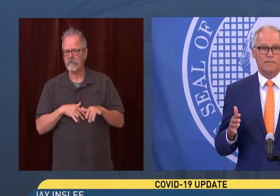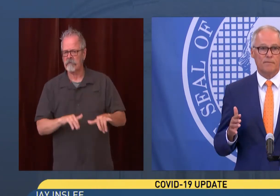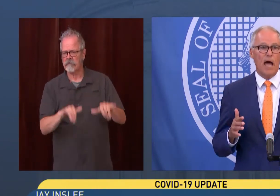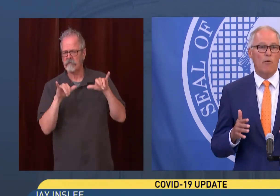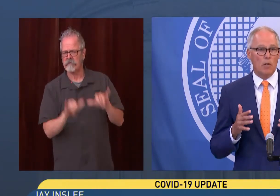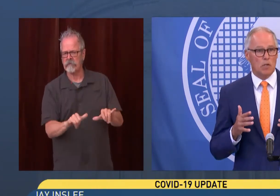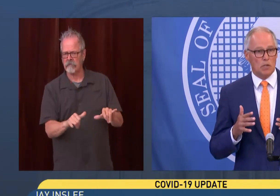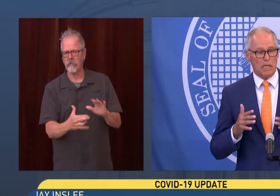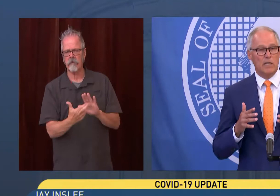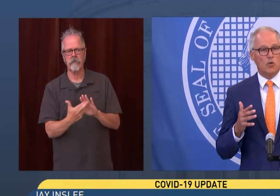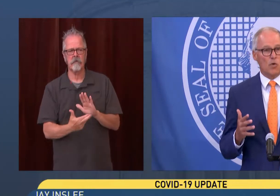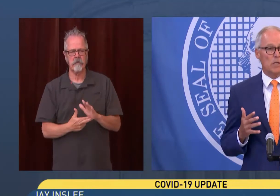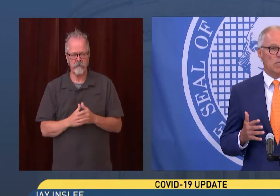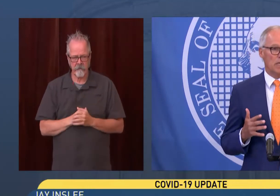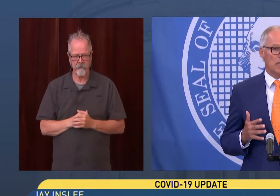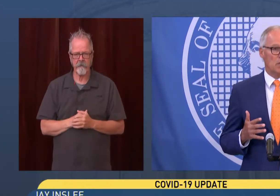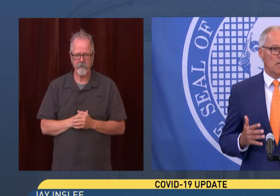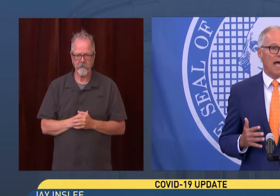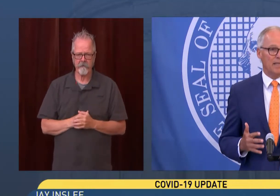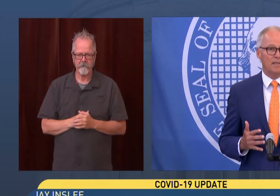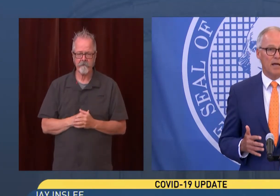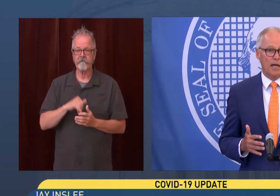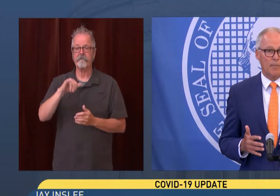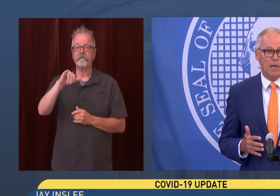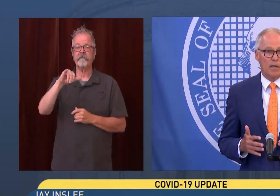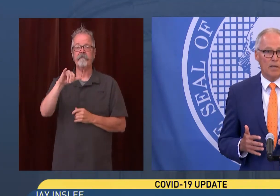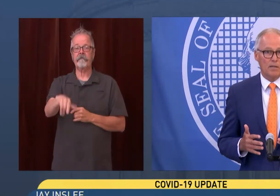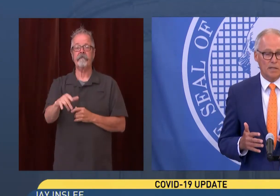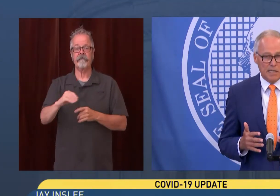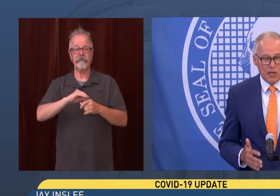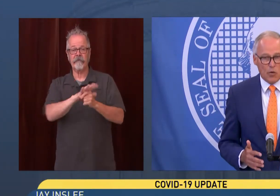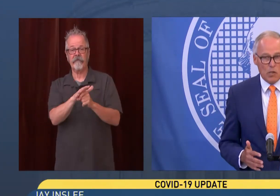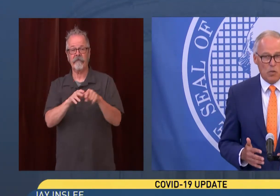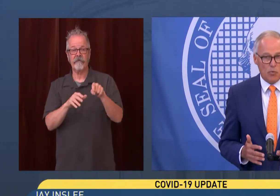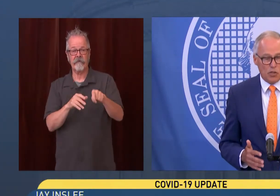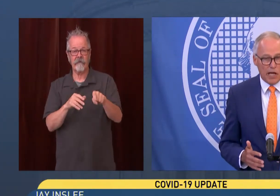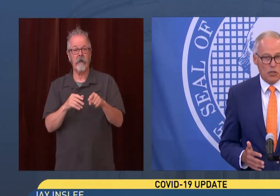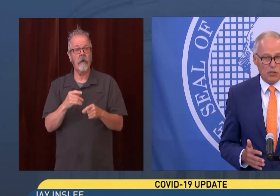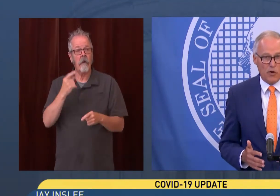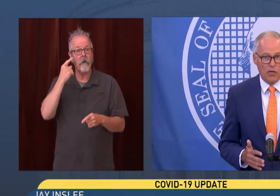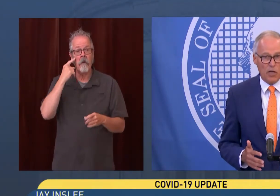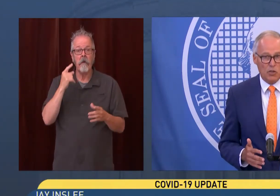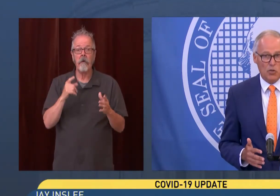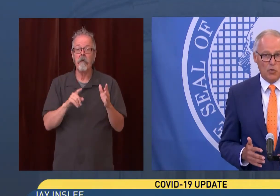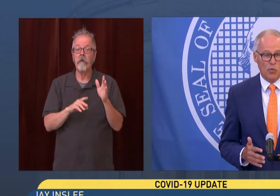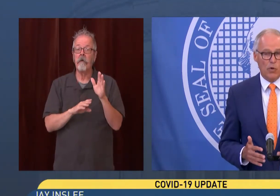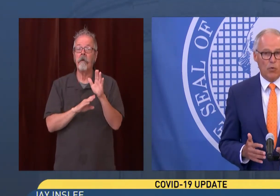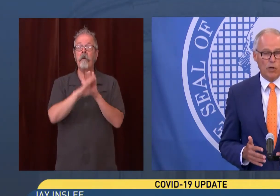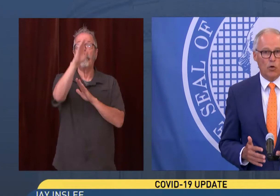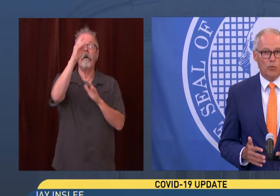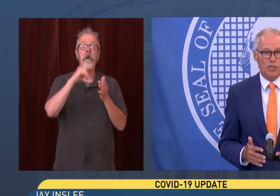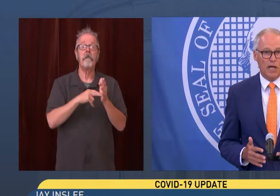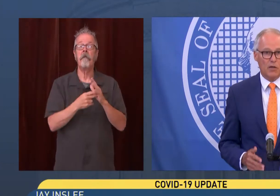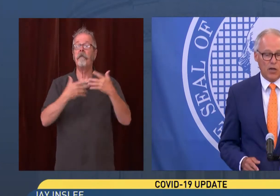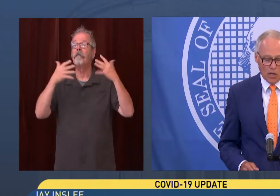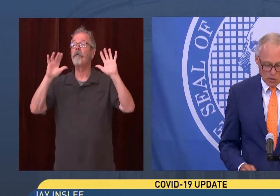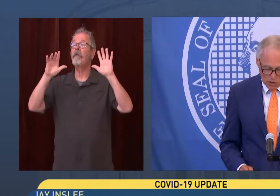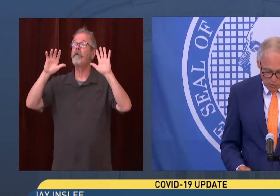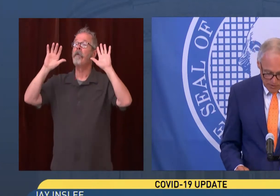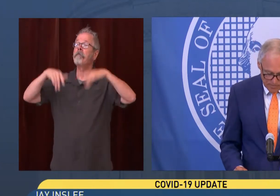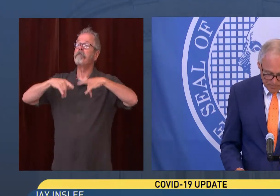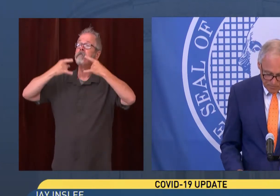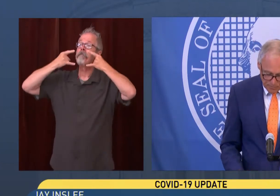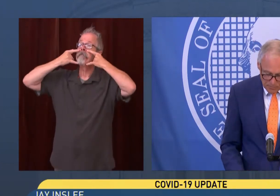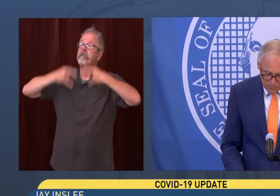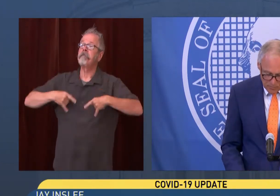virus is increasing, is not the time to decrease the protection of our young children. We will protect our young